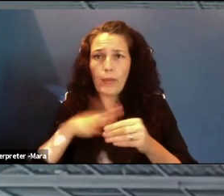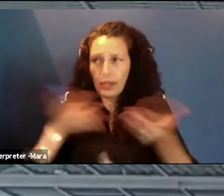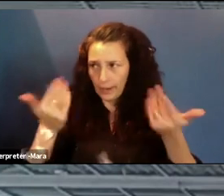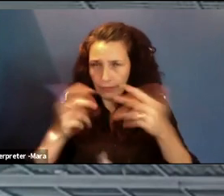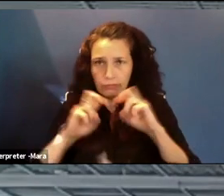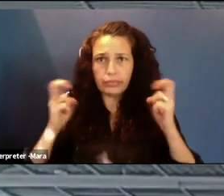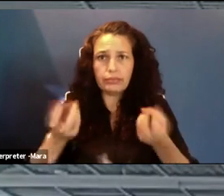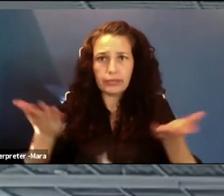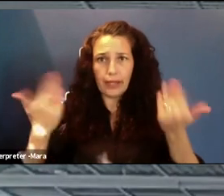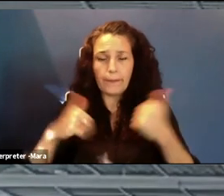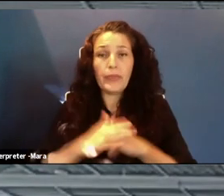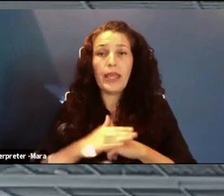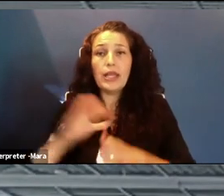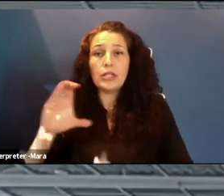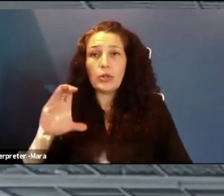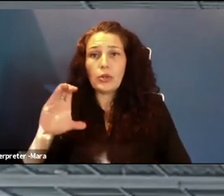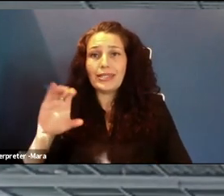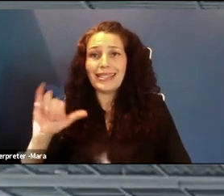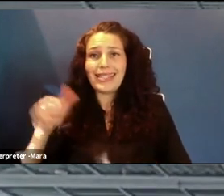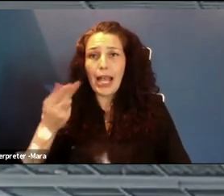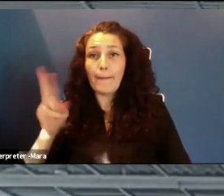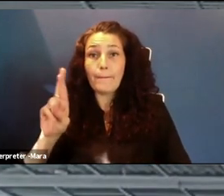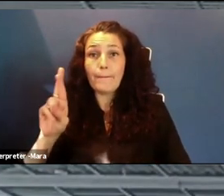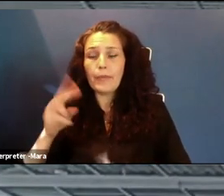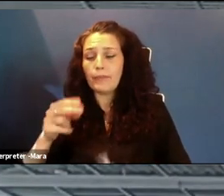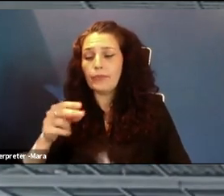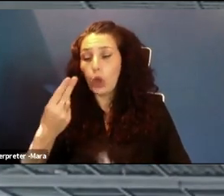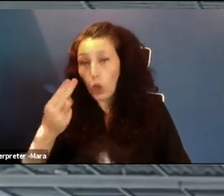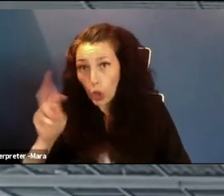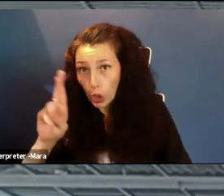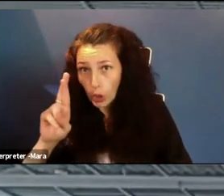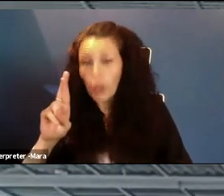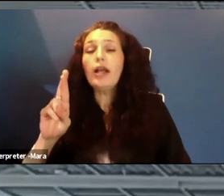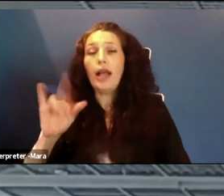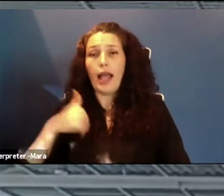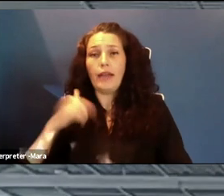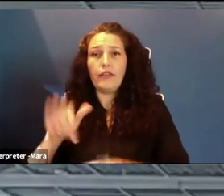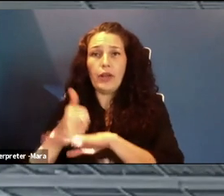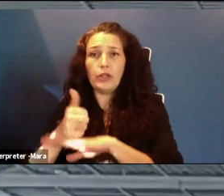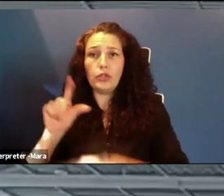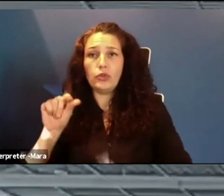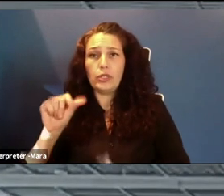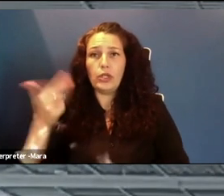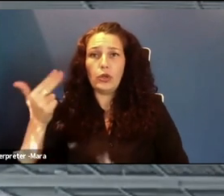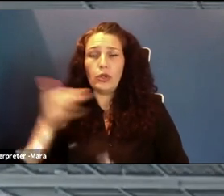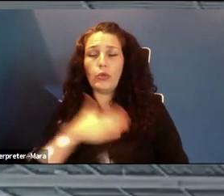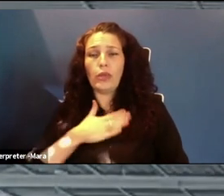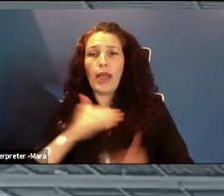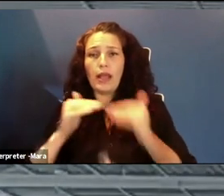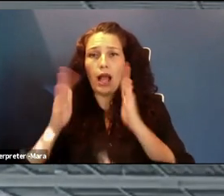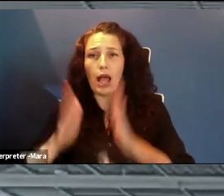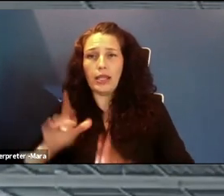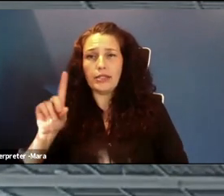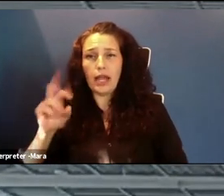Cybher at DSU with my colleague, Dr. Pam Rowland in 2013. Since